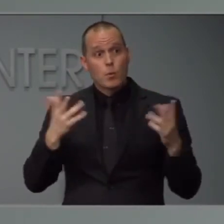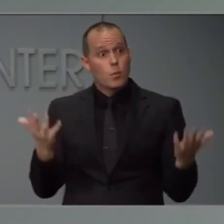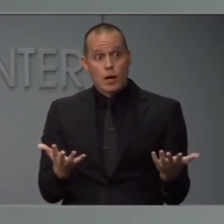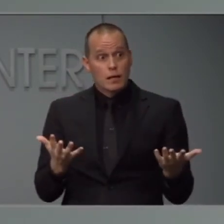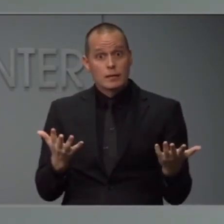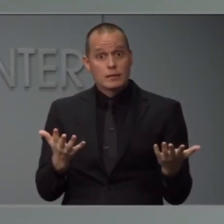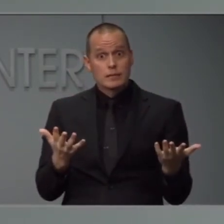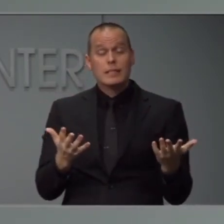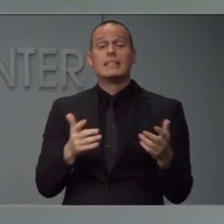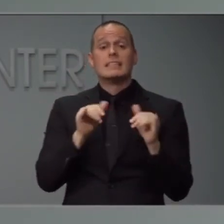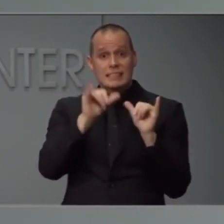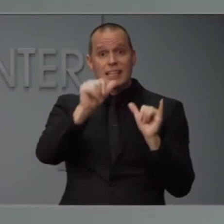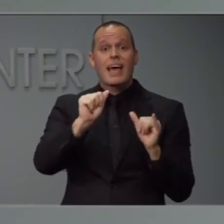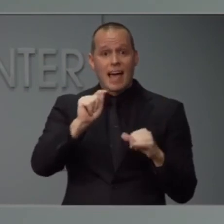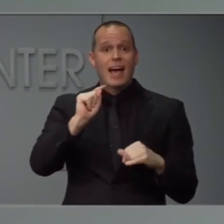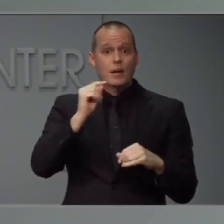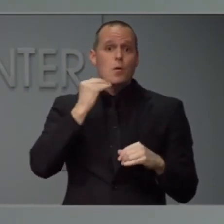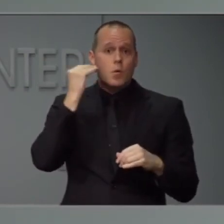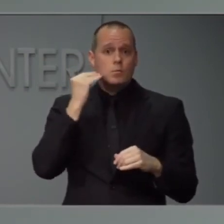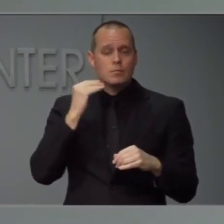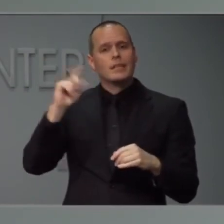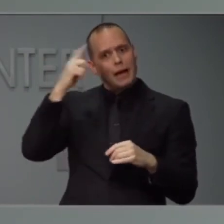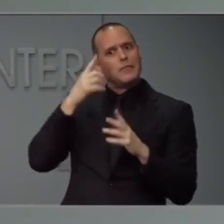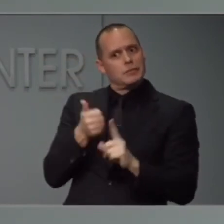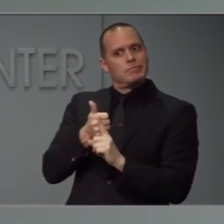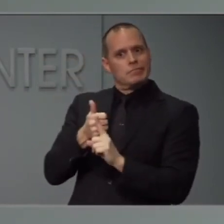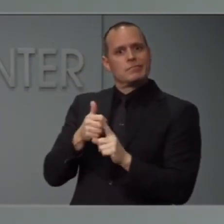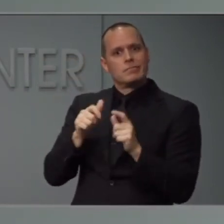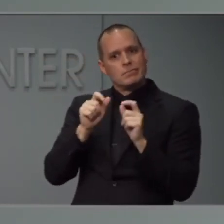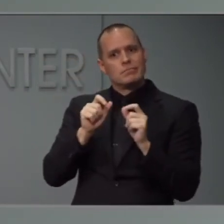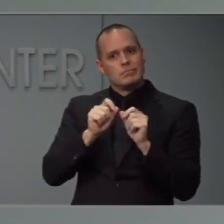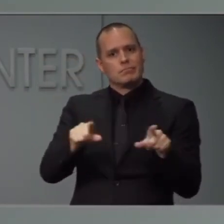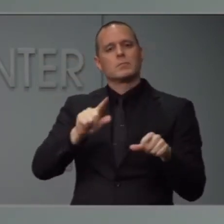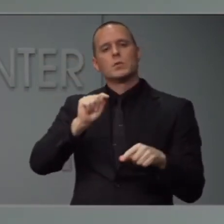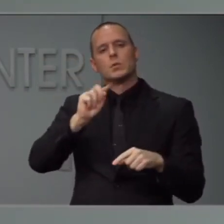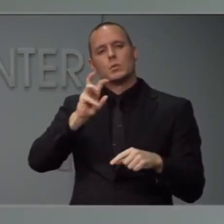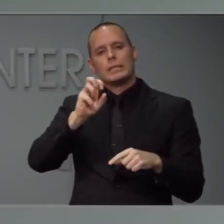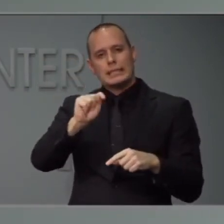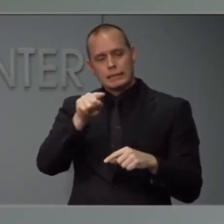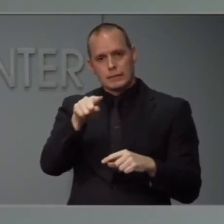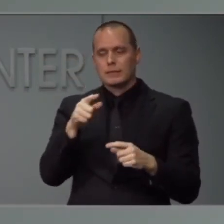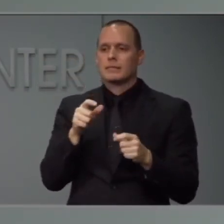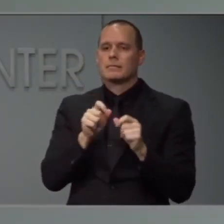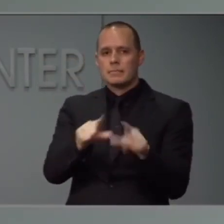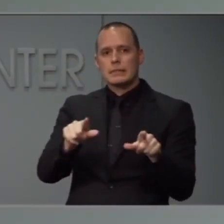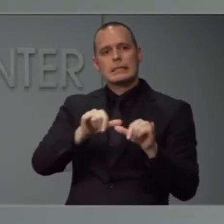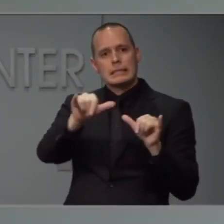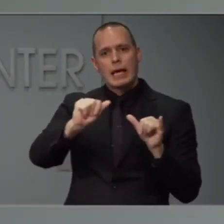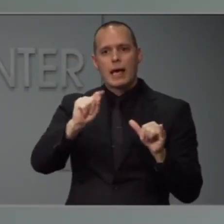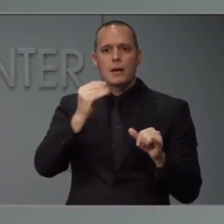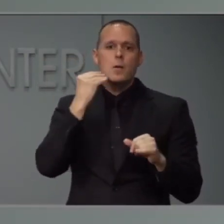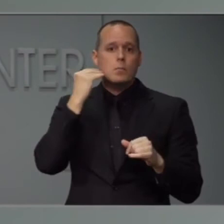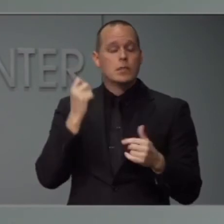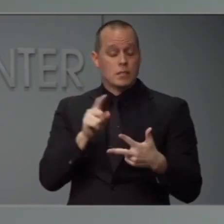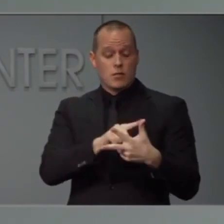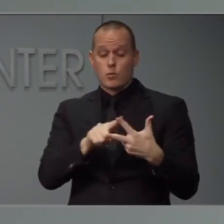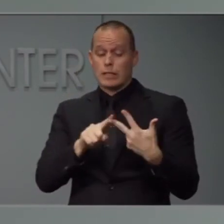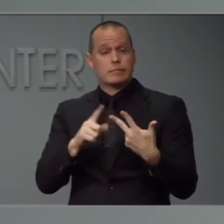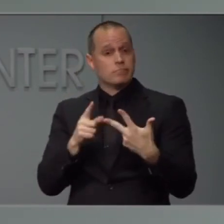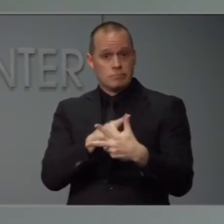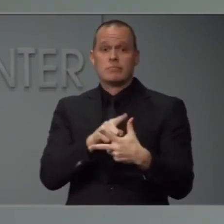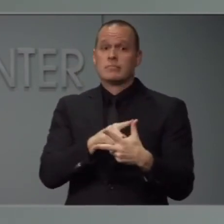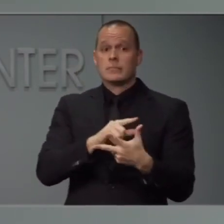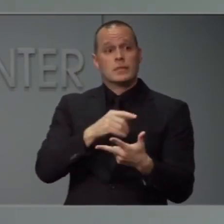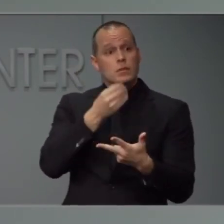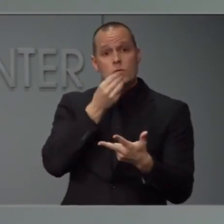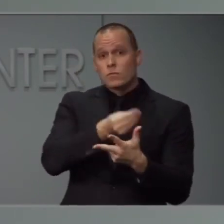governor tweeted. That's it. Stay at home unless you're going for your groceries, you're picking up medications, or you're taking a walk outside. Those folks